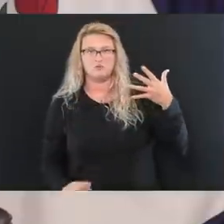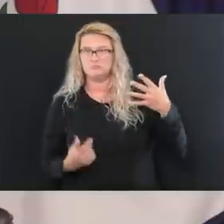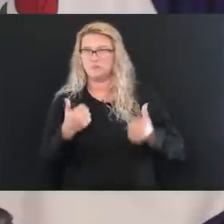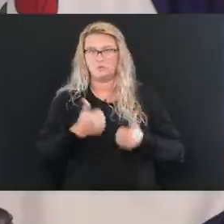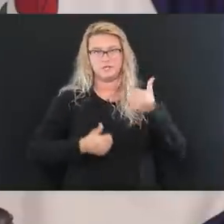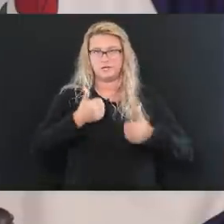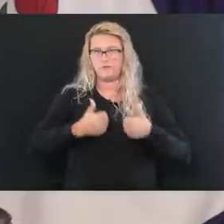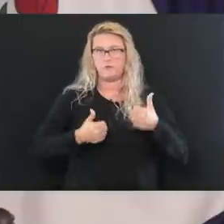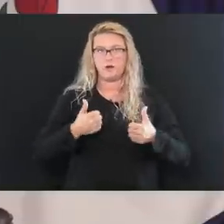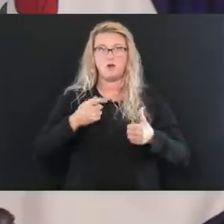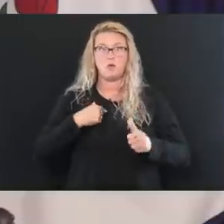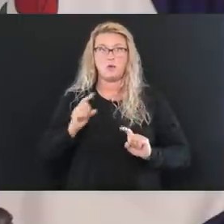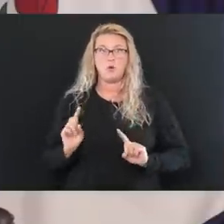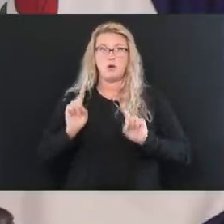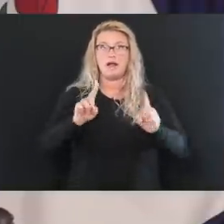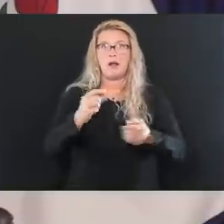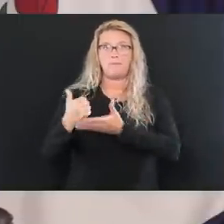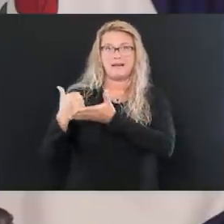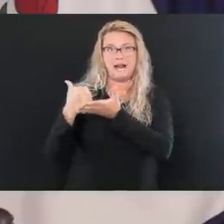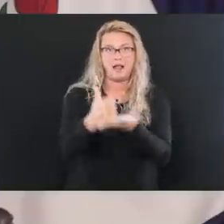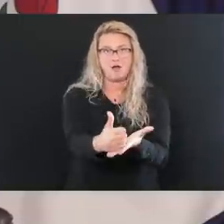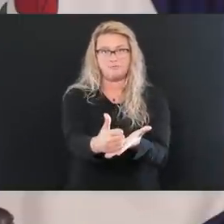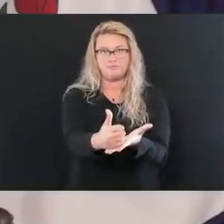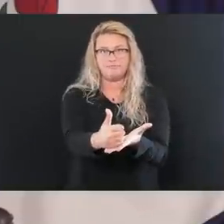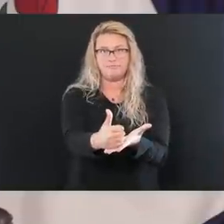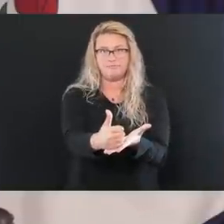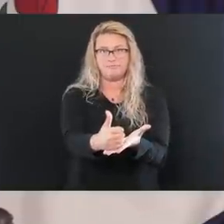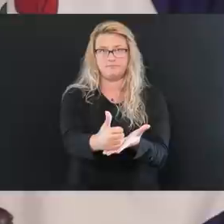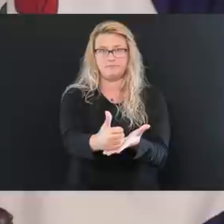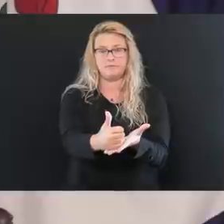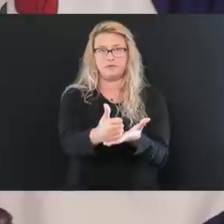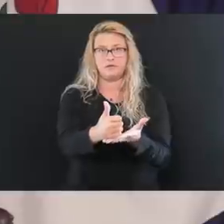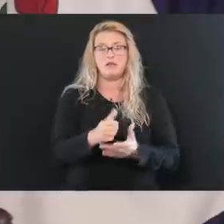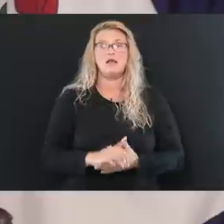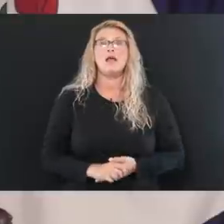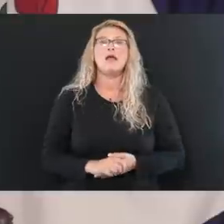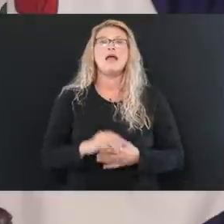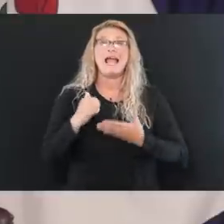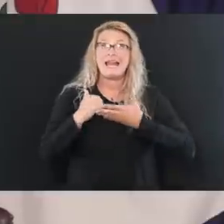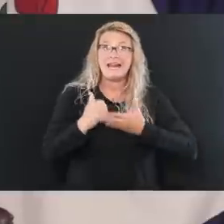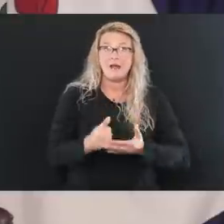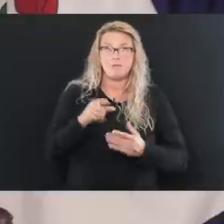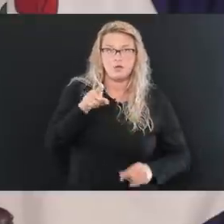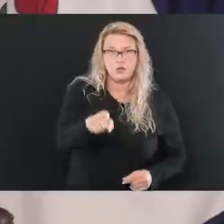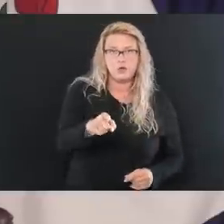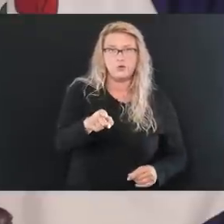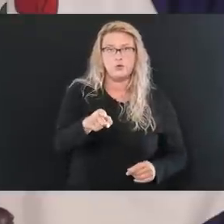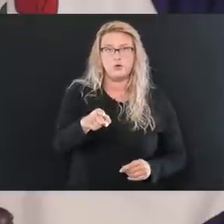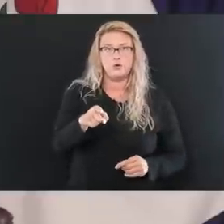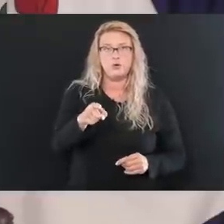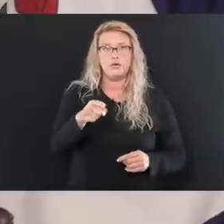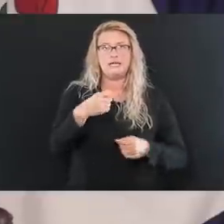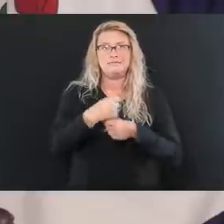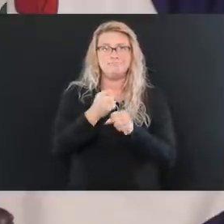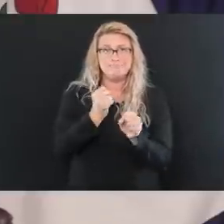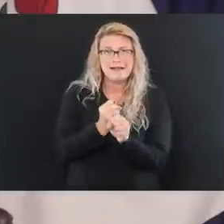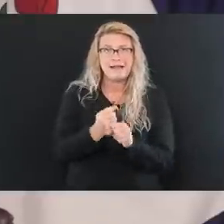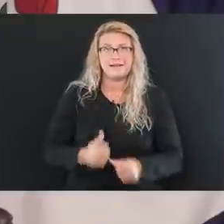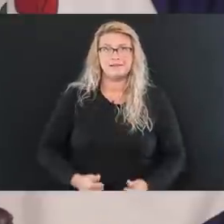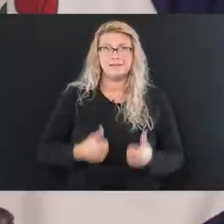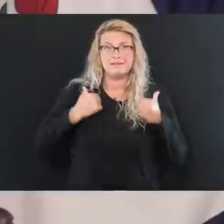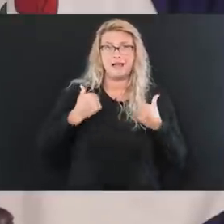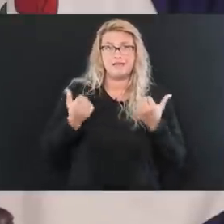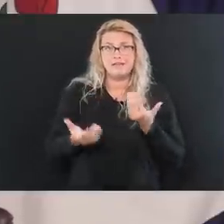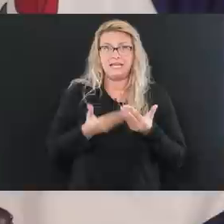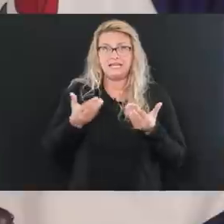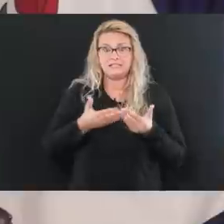to your rescue, run to your fire, and we're going to help you to make life somewhat easier for